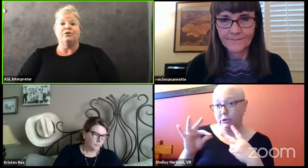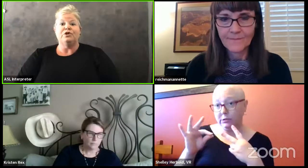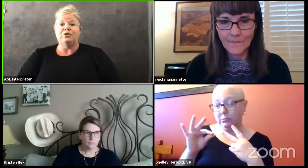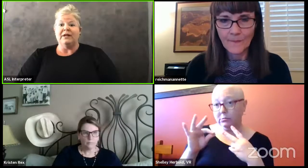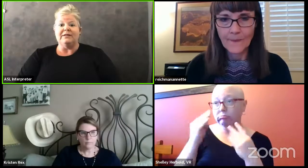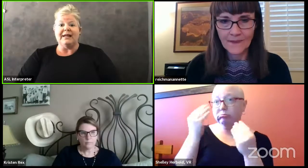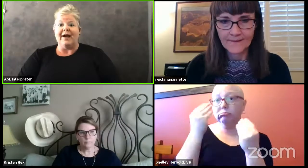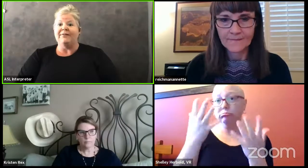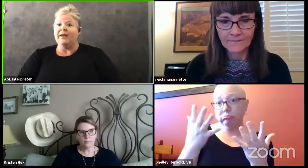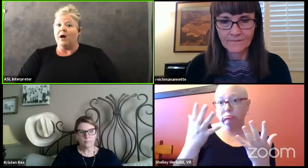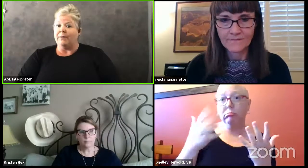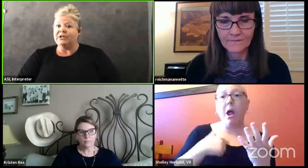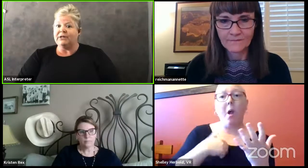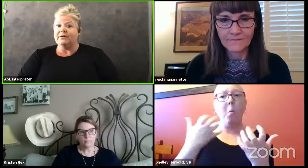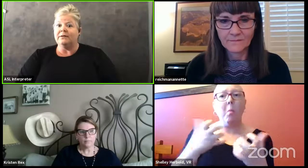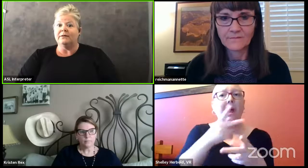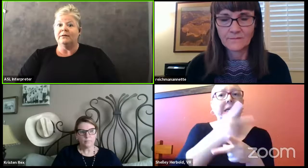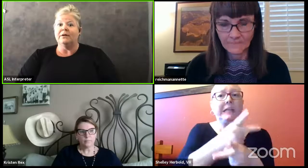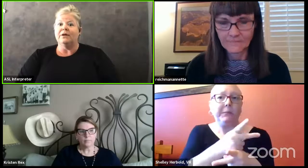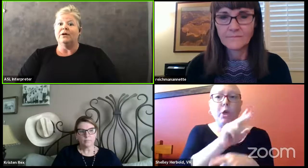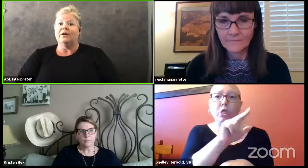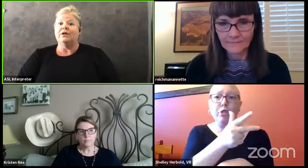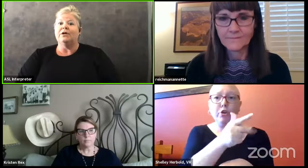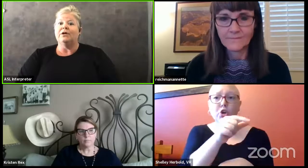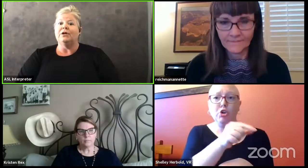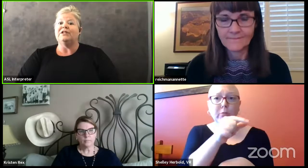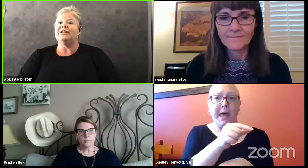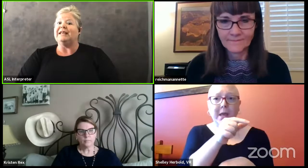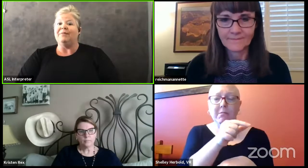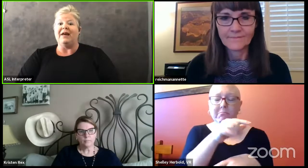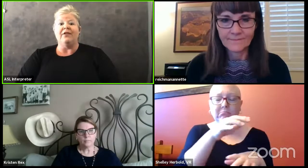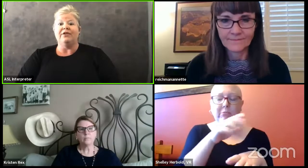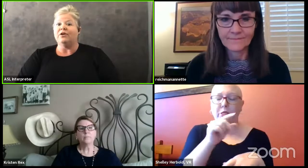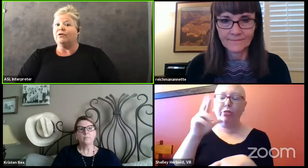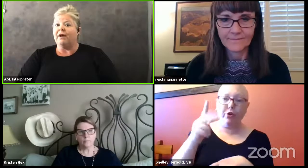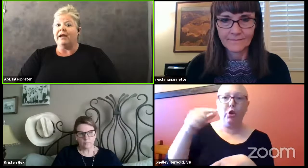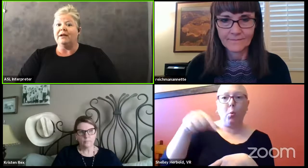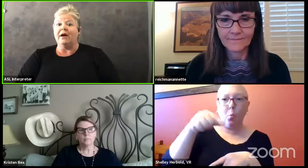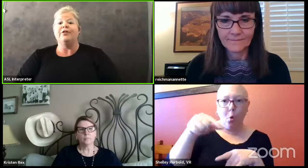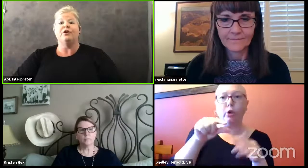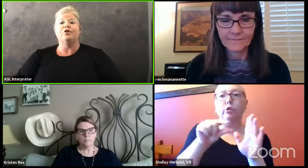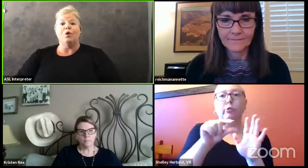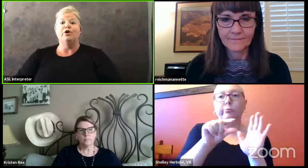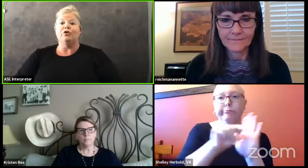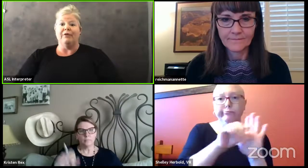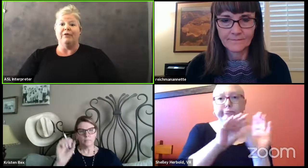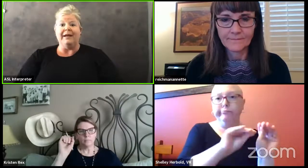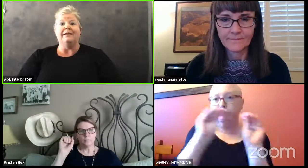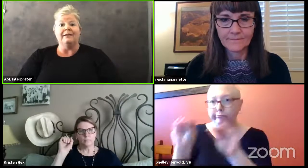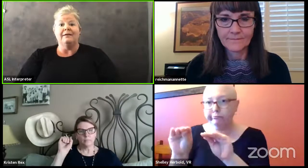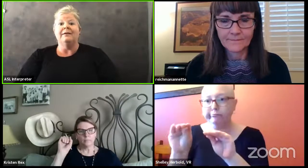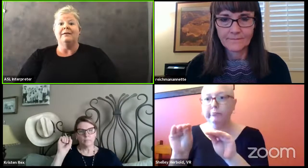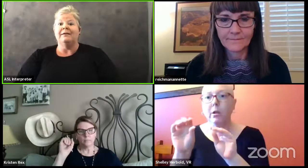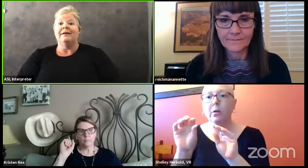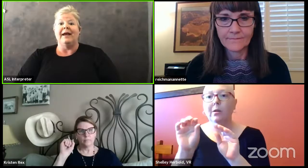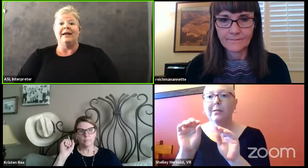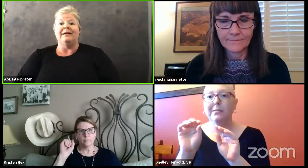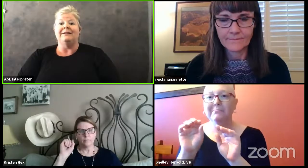So do students have the option to keep that third grade, a third quarter grade,